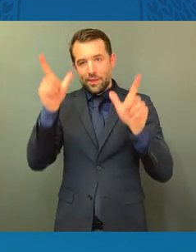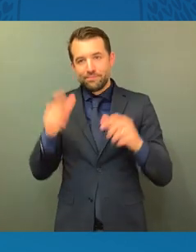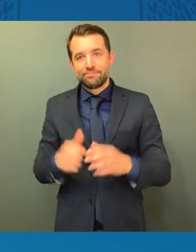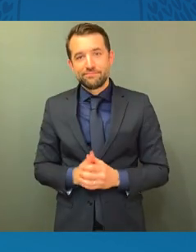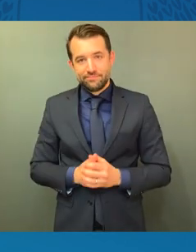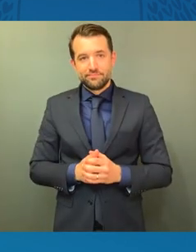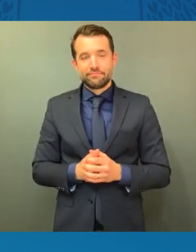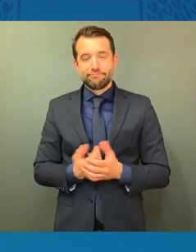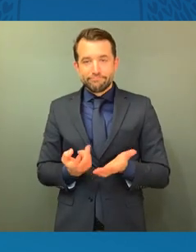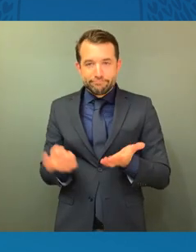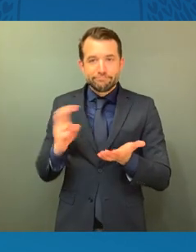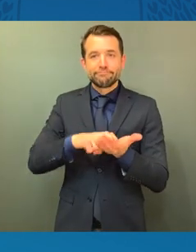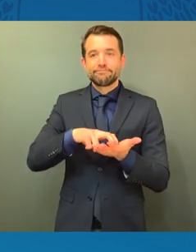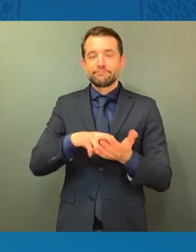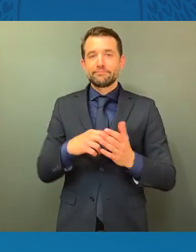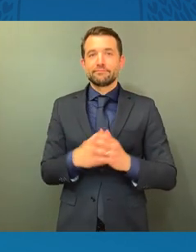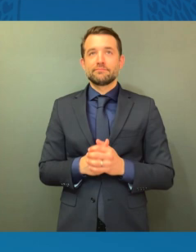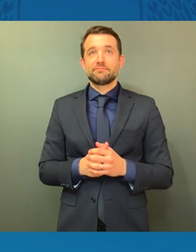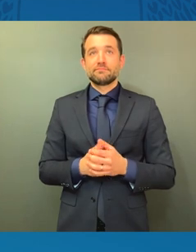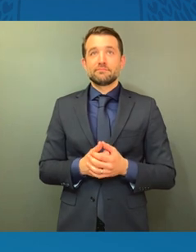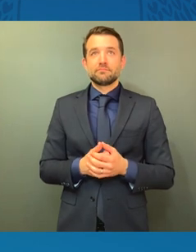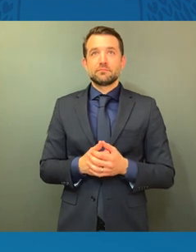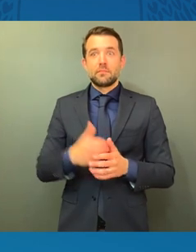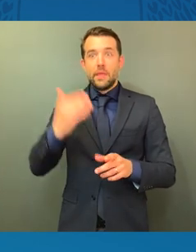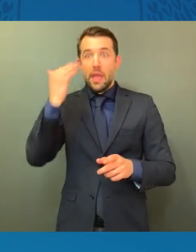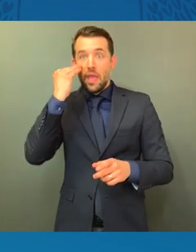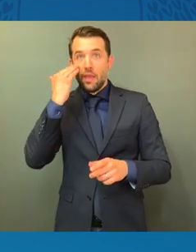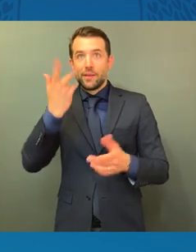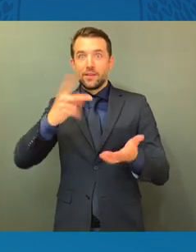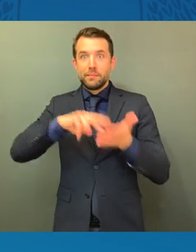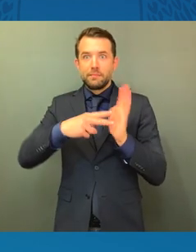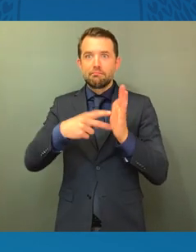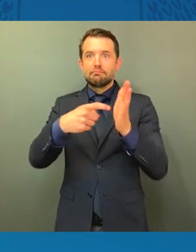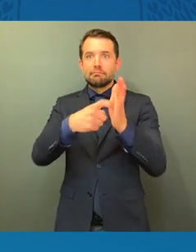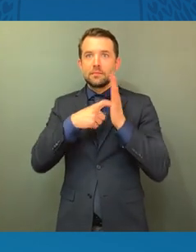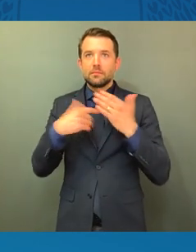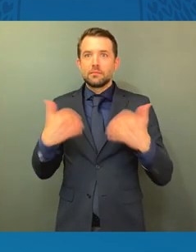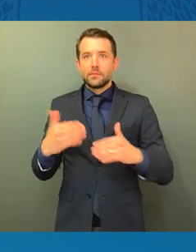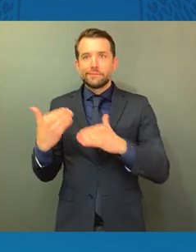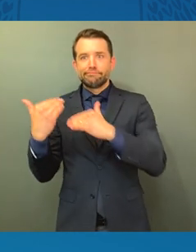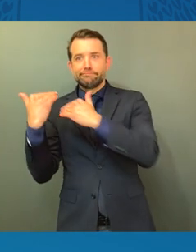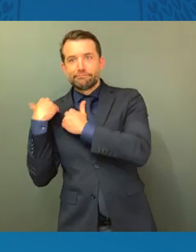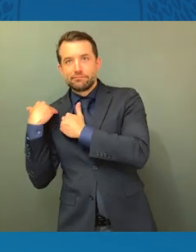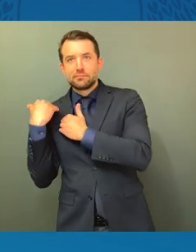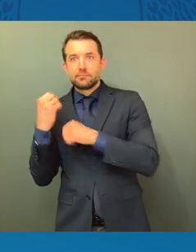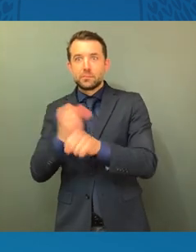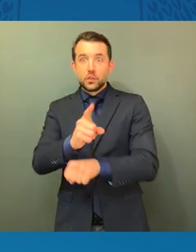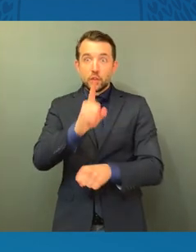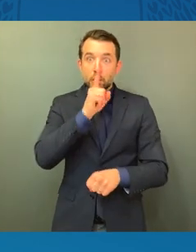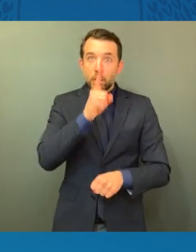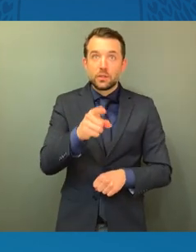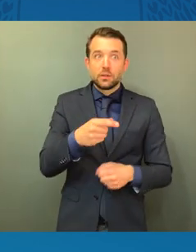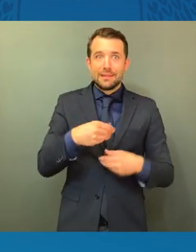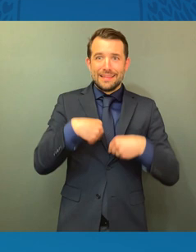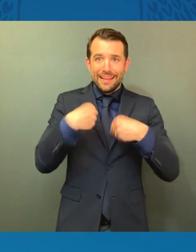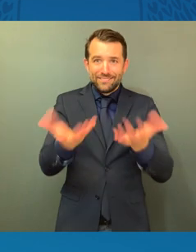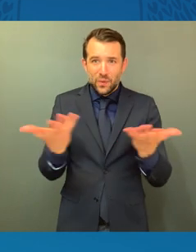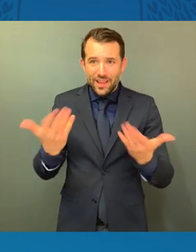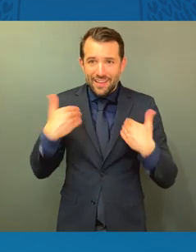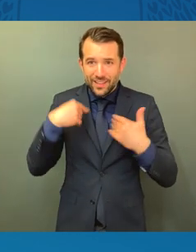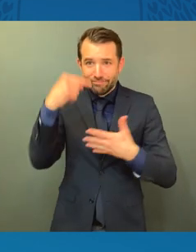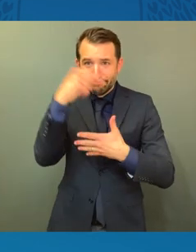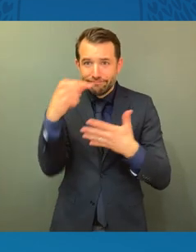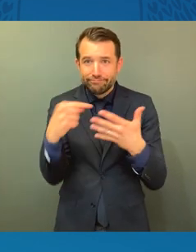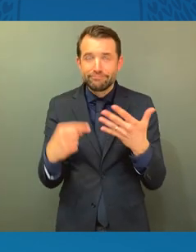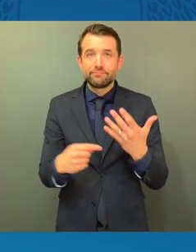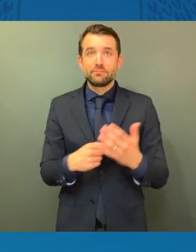Which, don't have me start about what that means in terms of all the responsibilities that we have as a society to understand that if we want to care for,